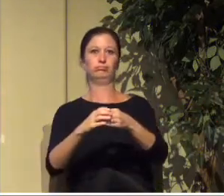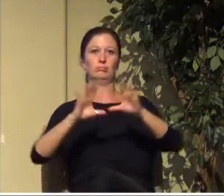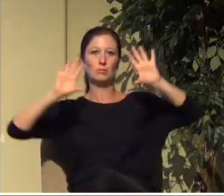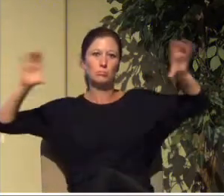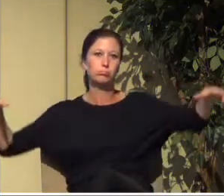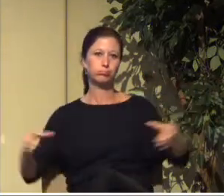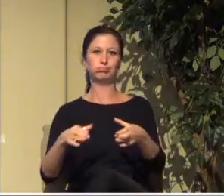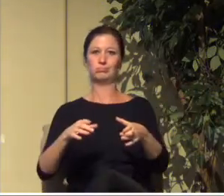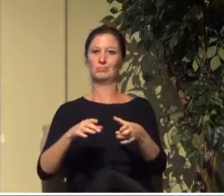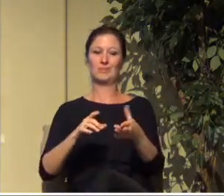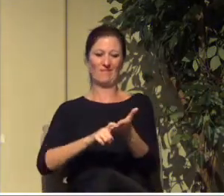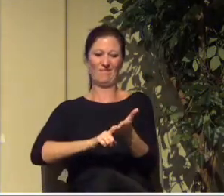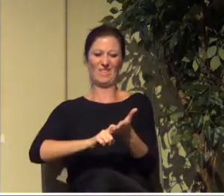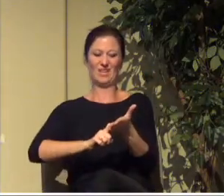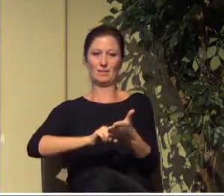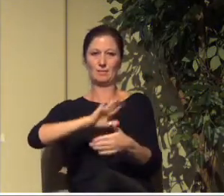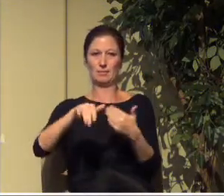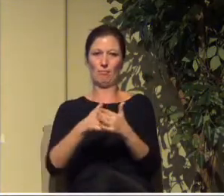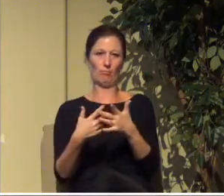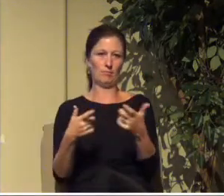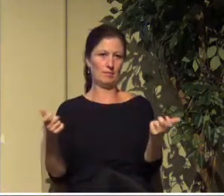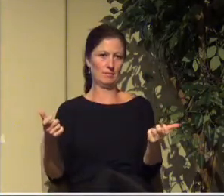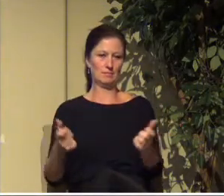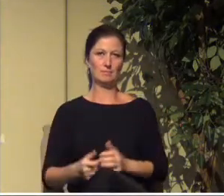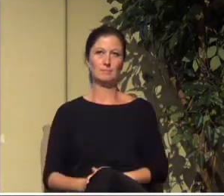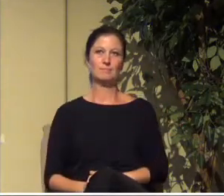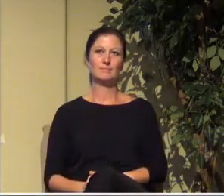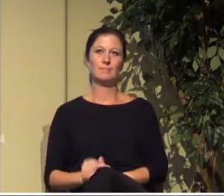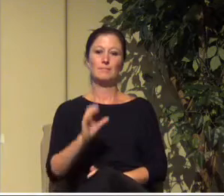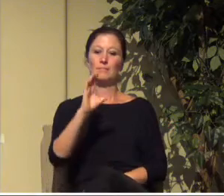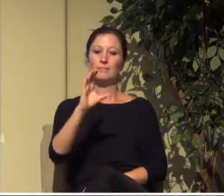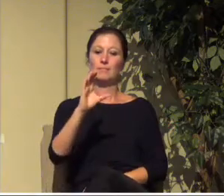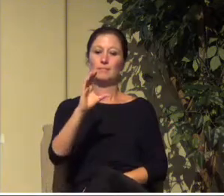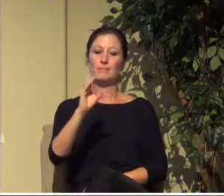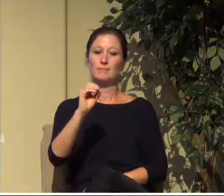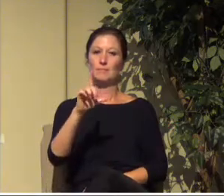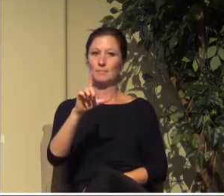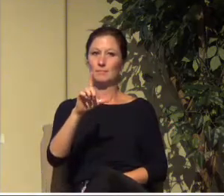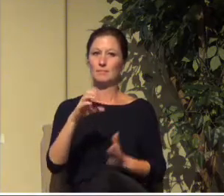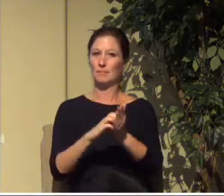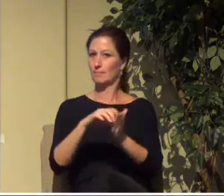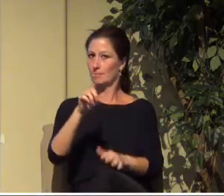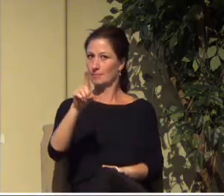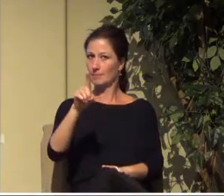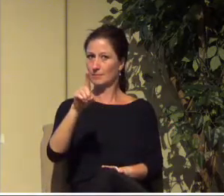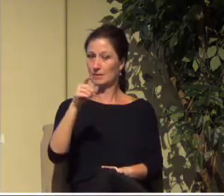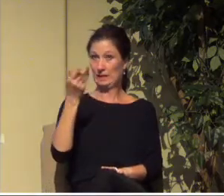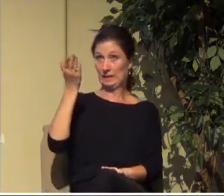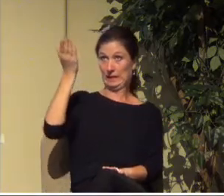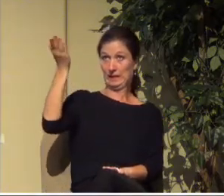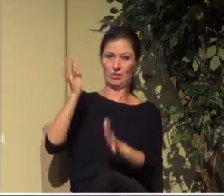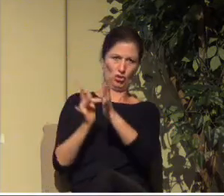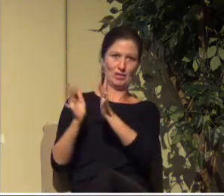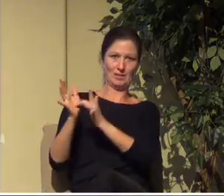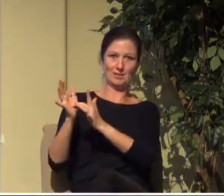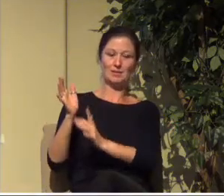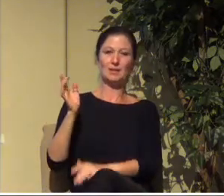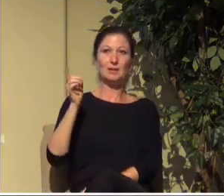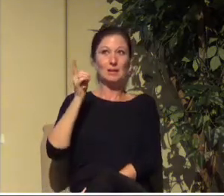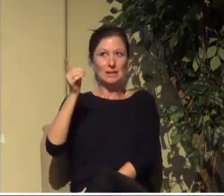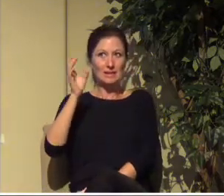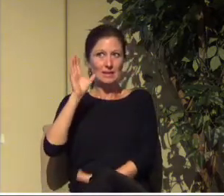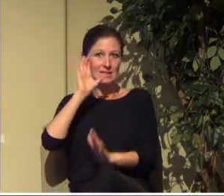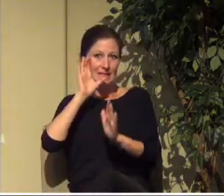all things. It's interesting Colossians chapter 1 Paul says a similar thing. He, Jesus is the image